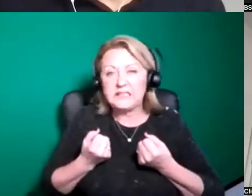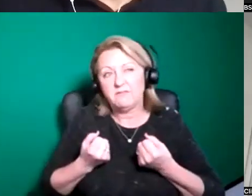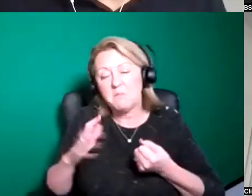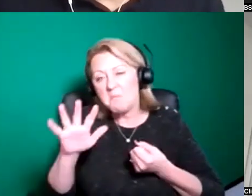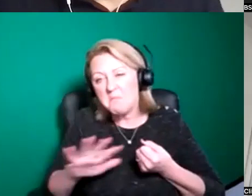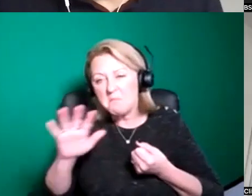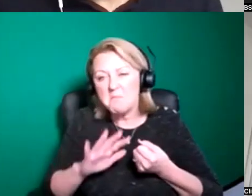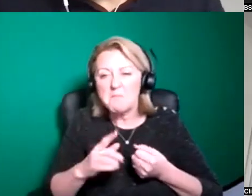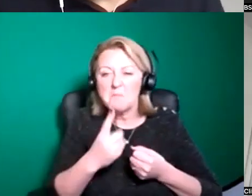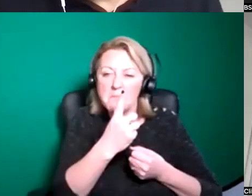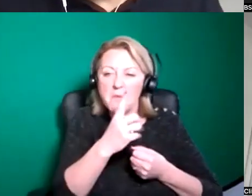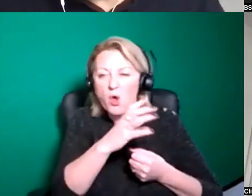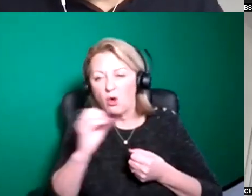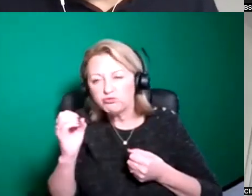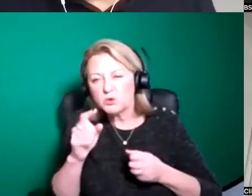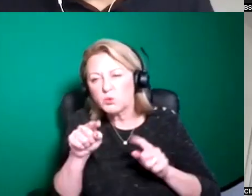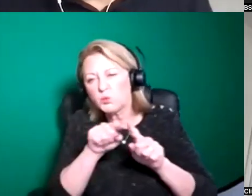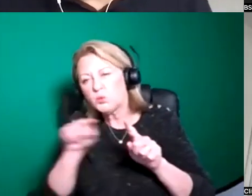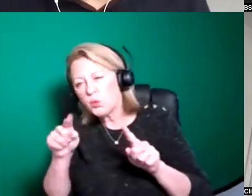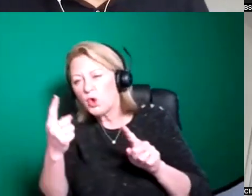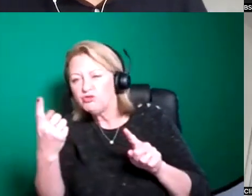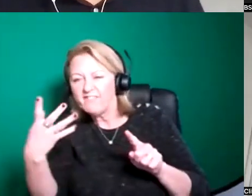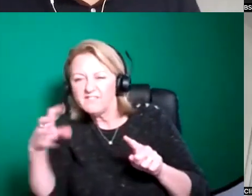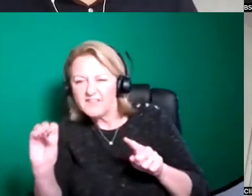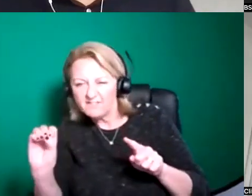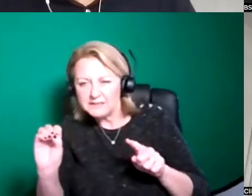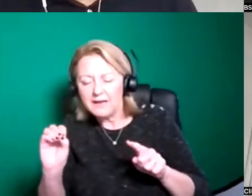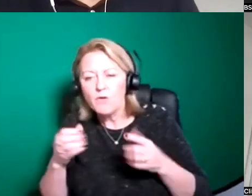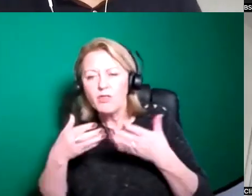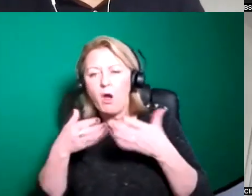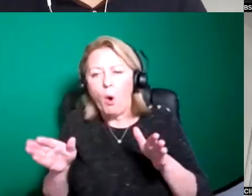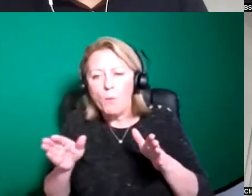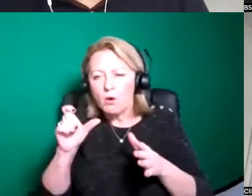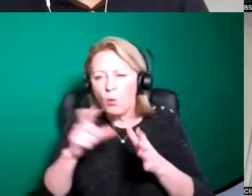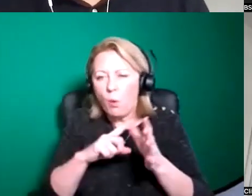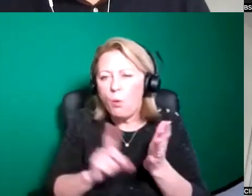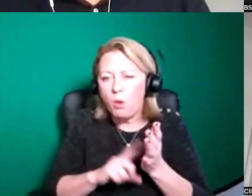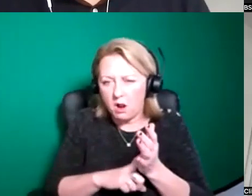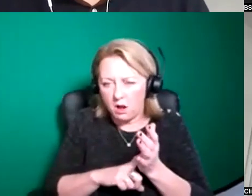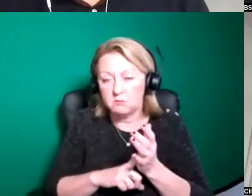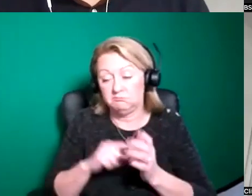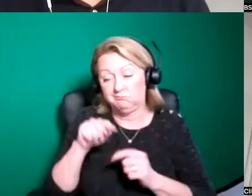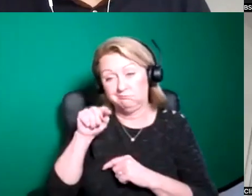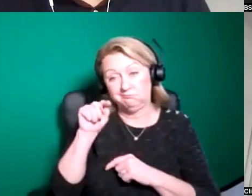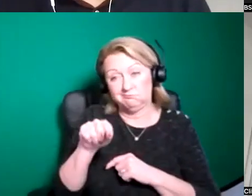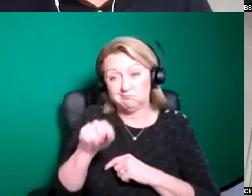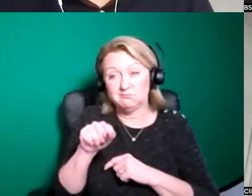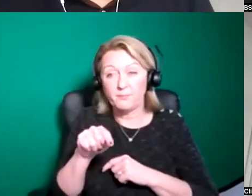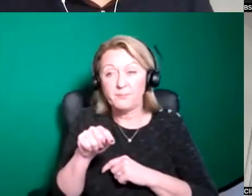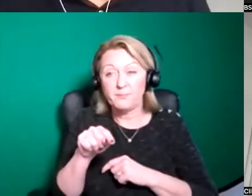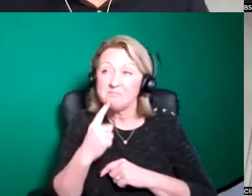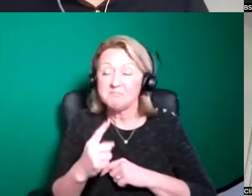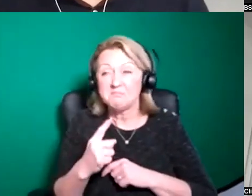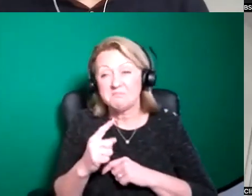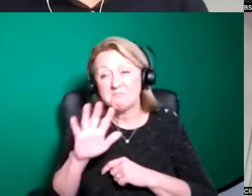and potentially 150 for each open call that we run and out of that we would normally be able to